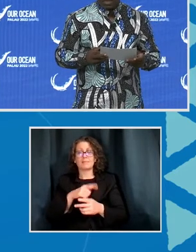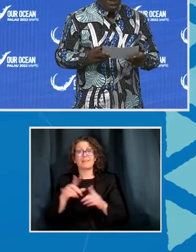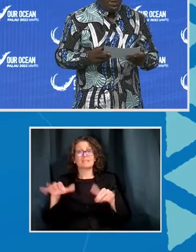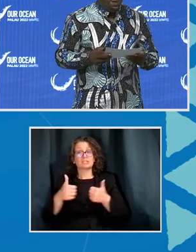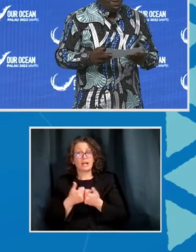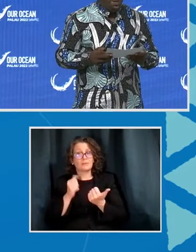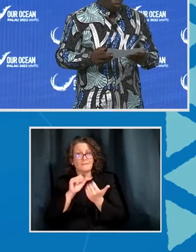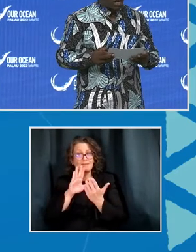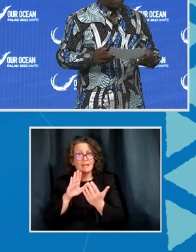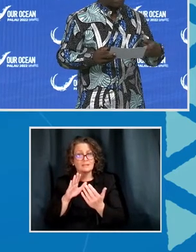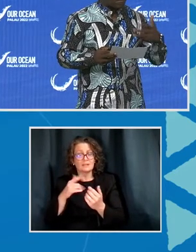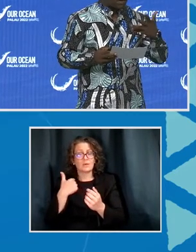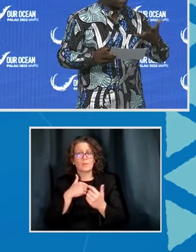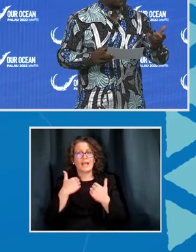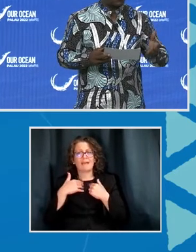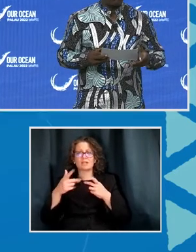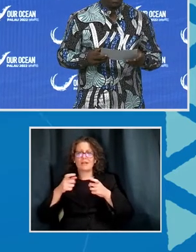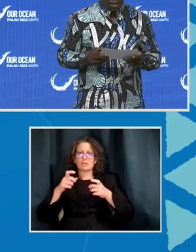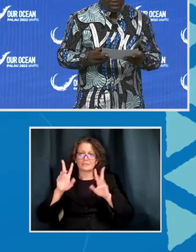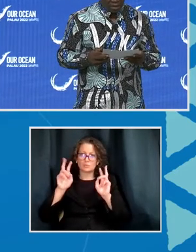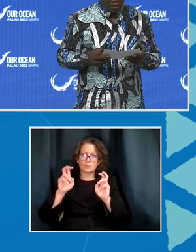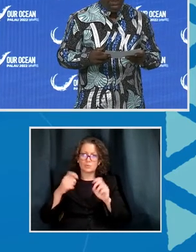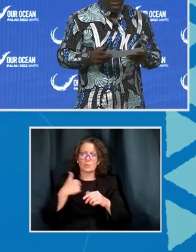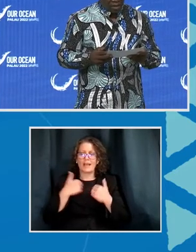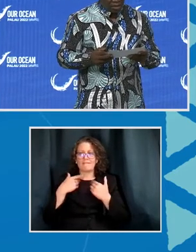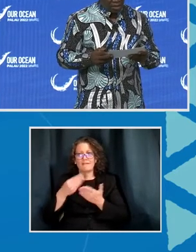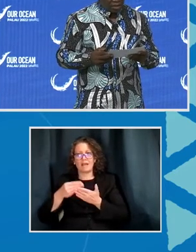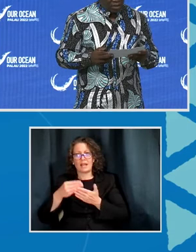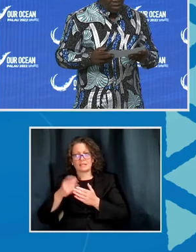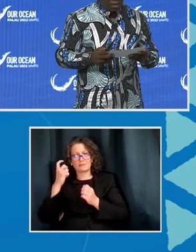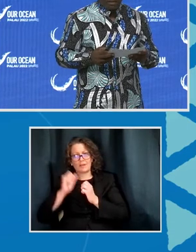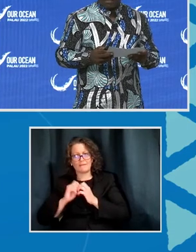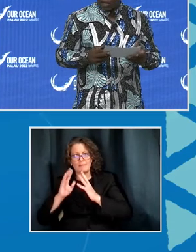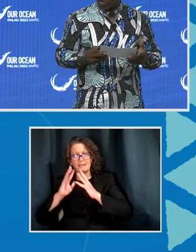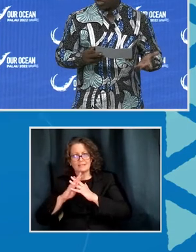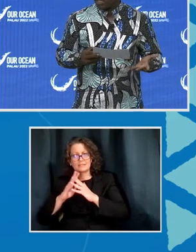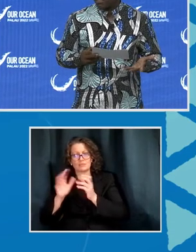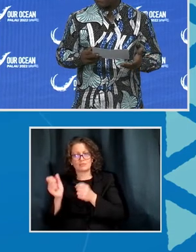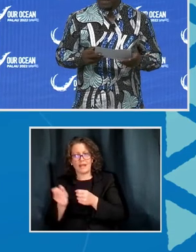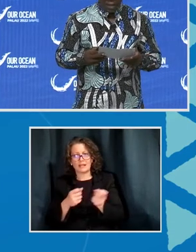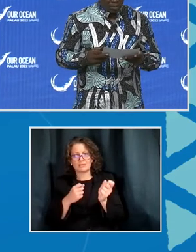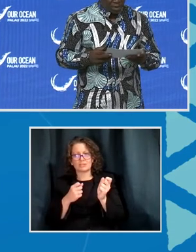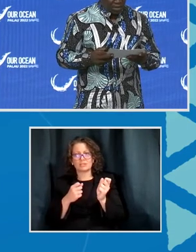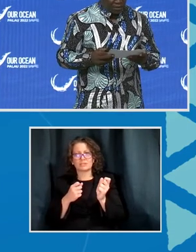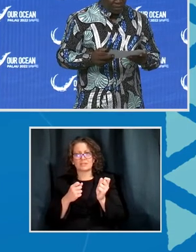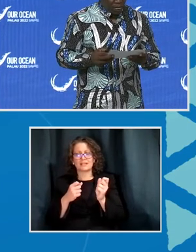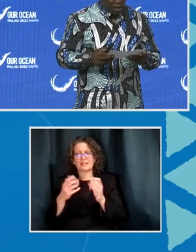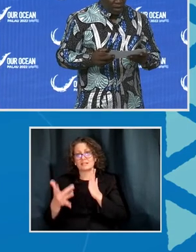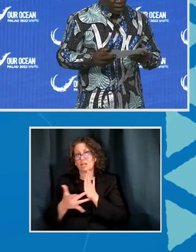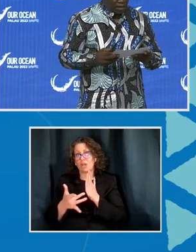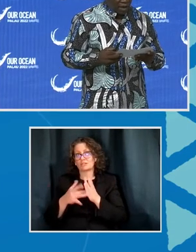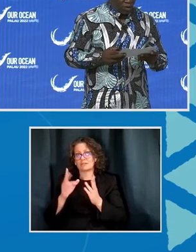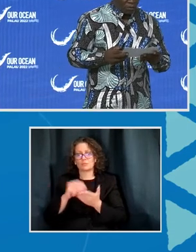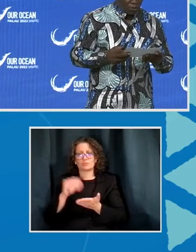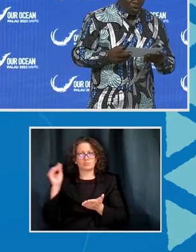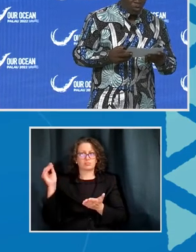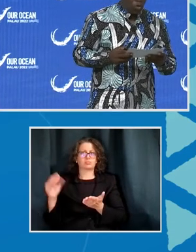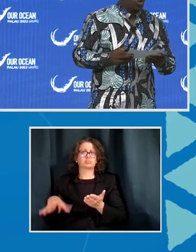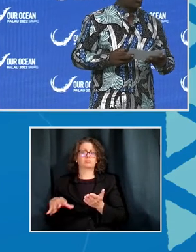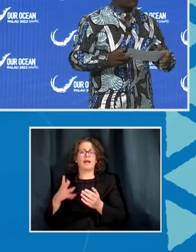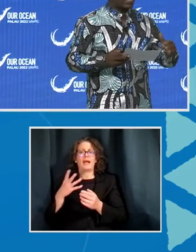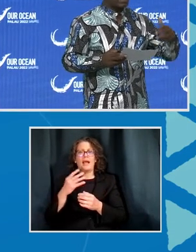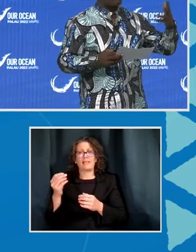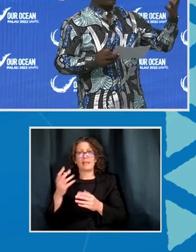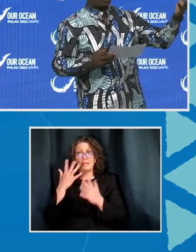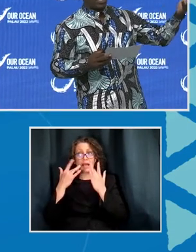the maritime governance issue. We have the findings for implementing strategies. The technology is very expensive. And the lack of